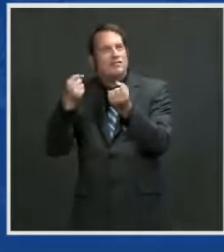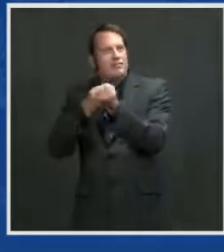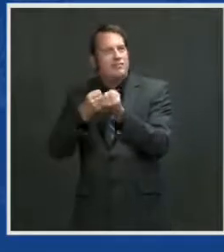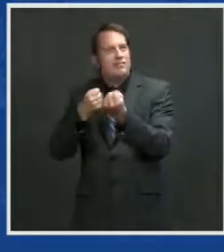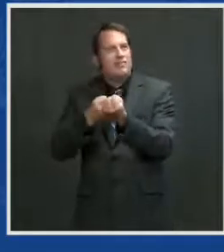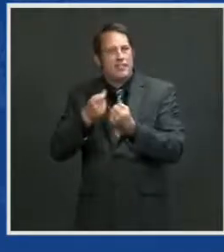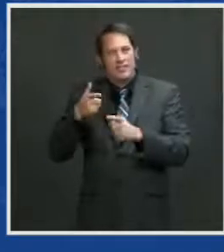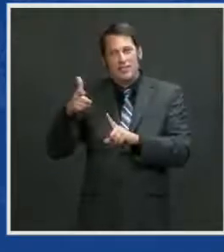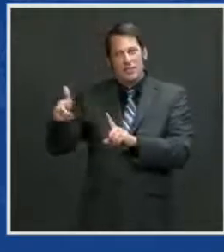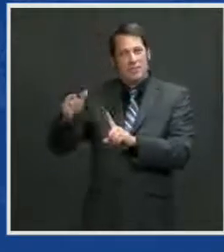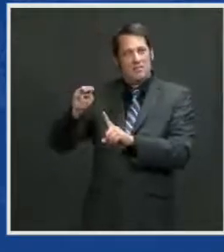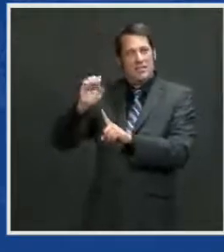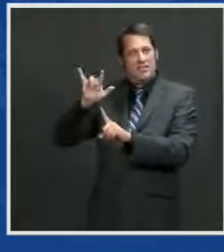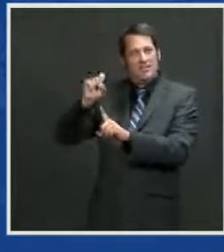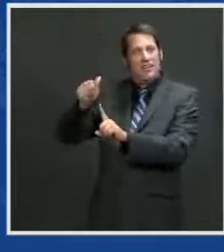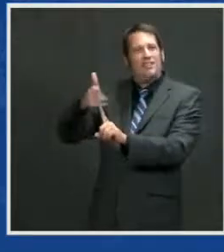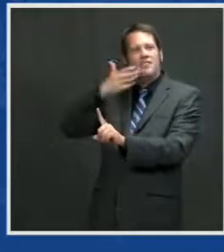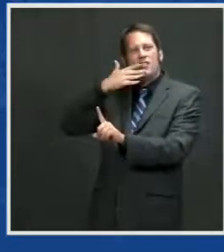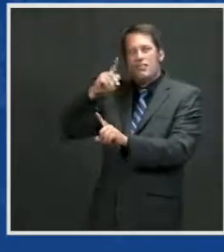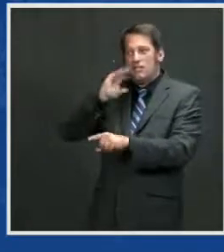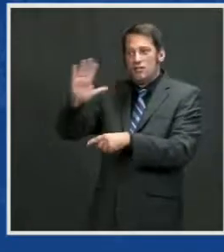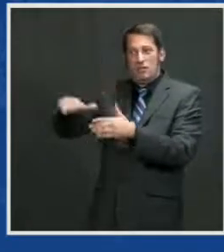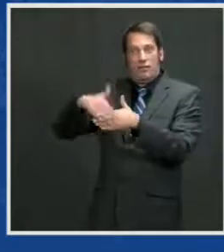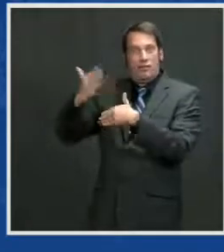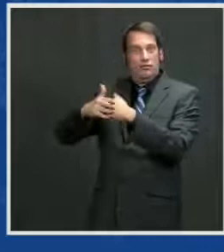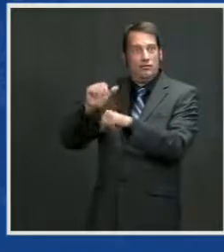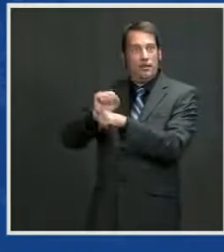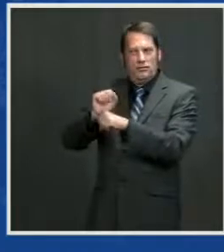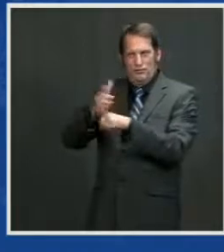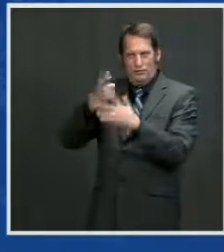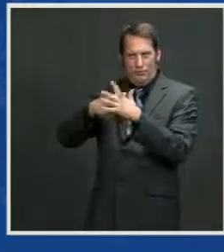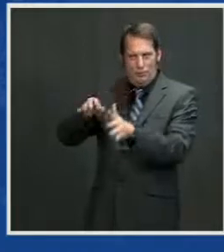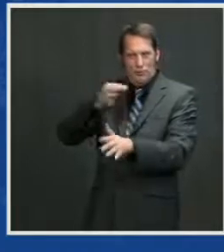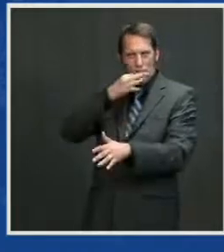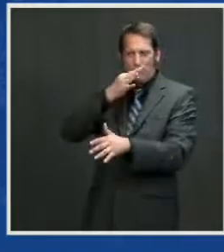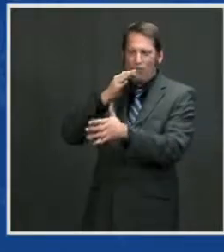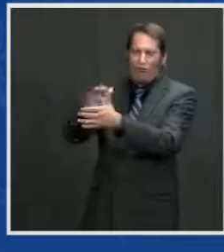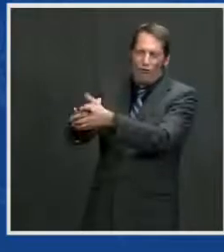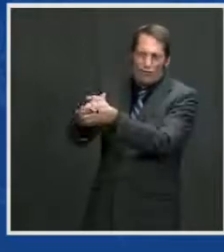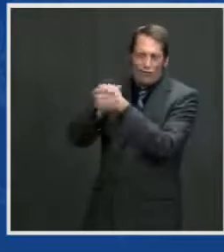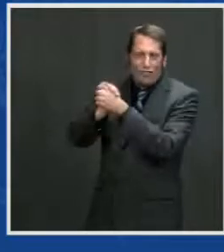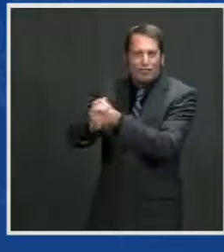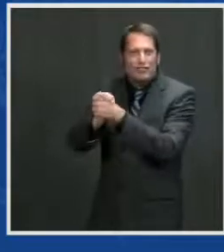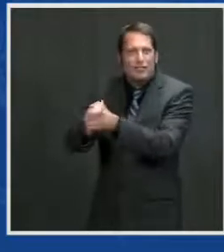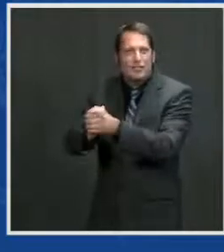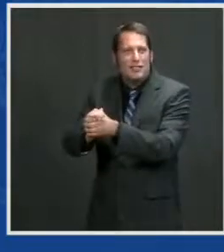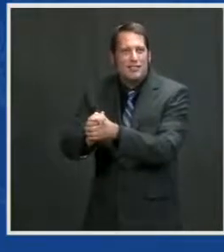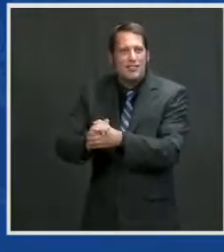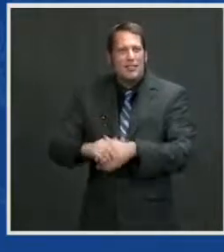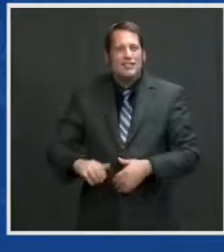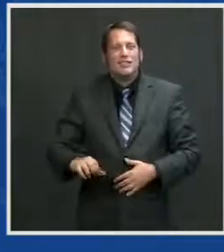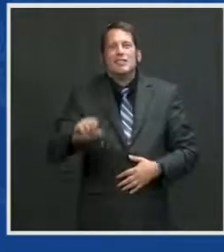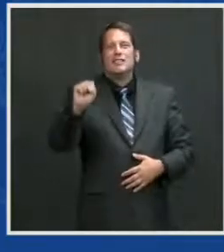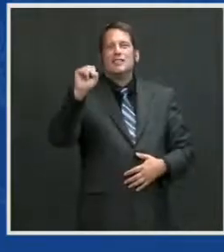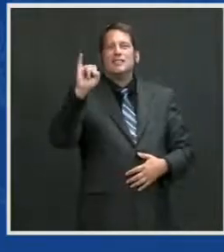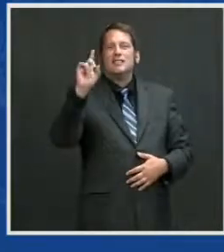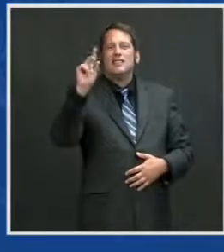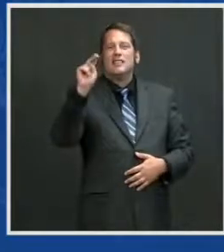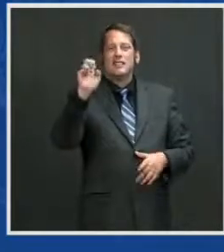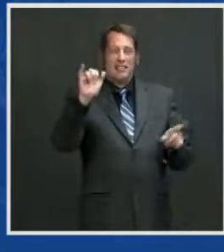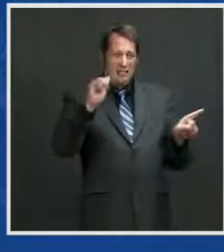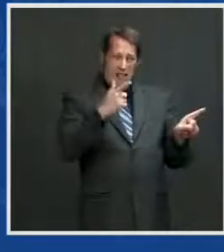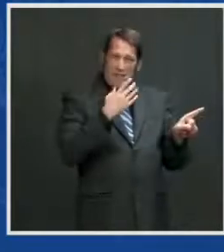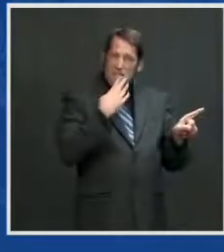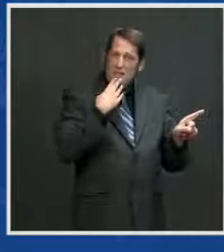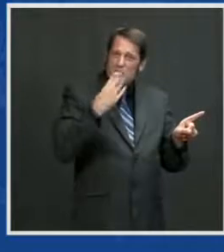starts soon. So, congratulations and thank you, thank you, thank you. And, Sydney, you're 14 years old.